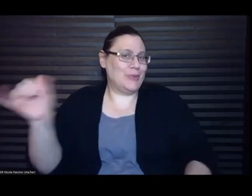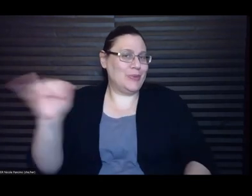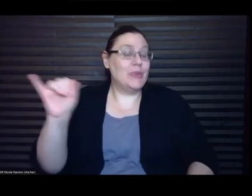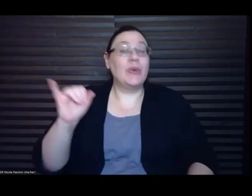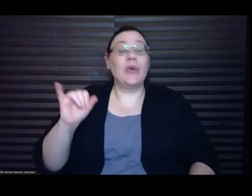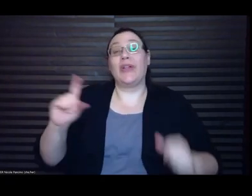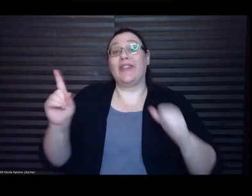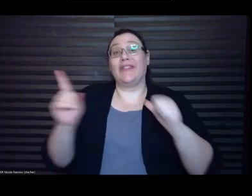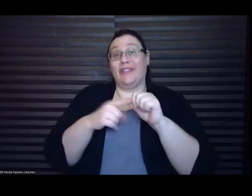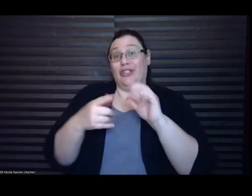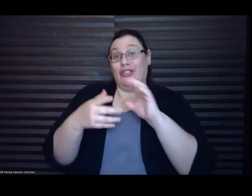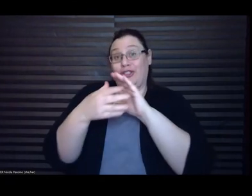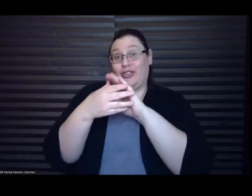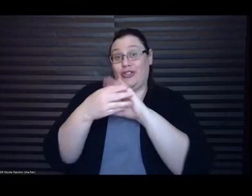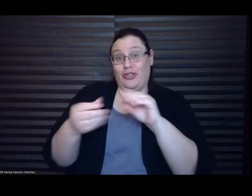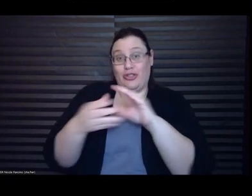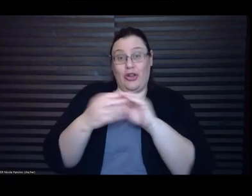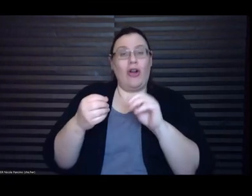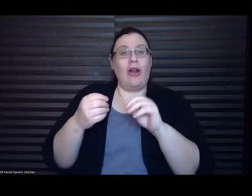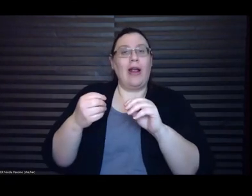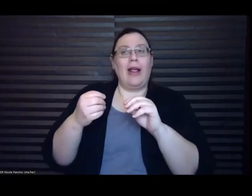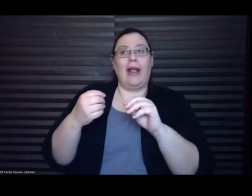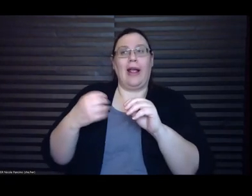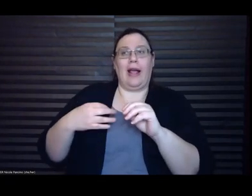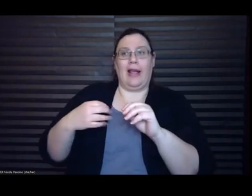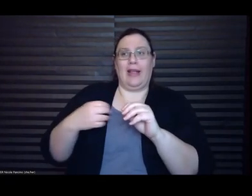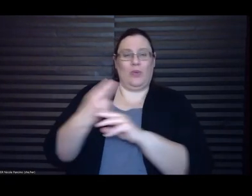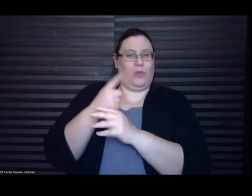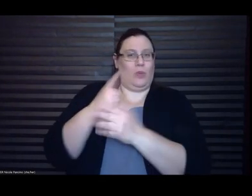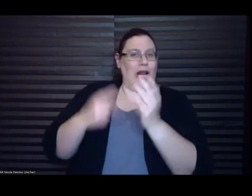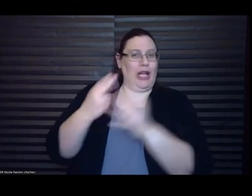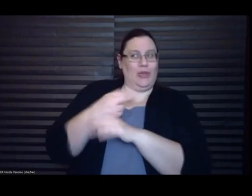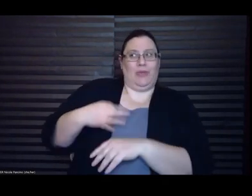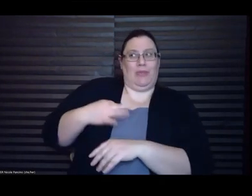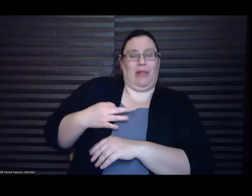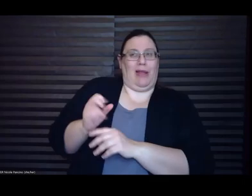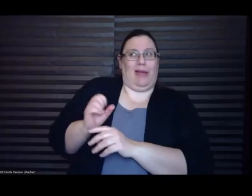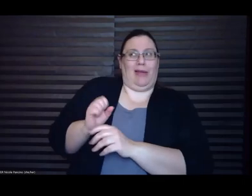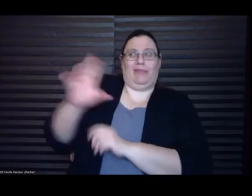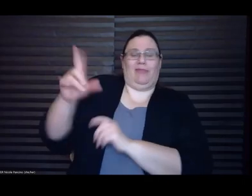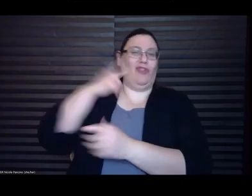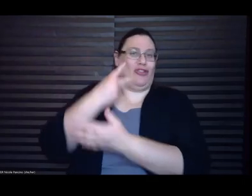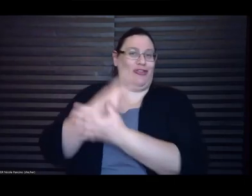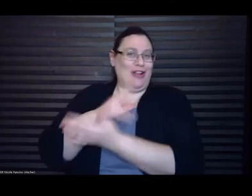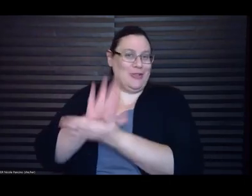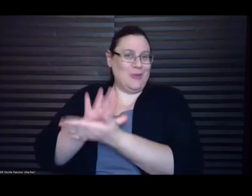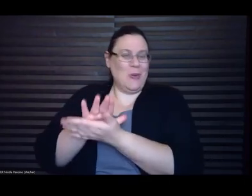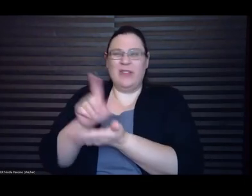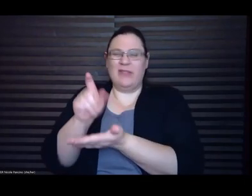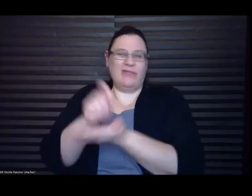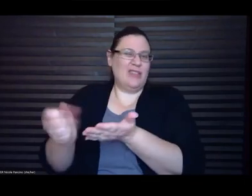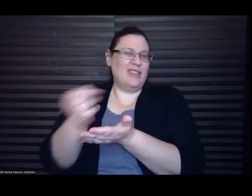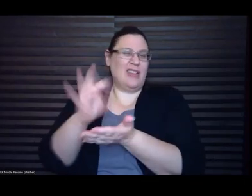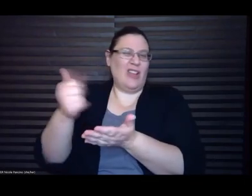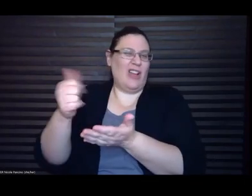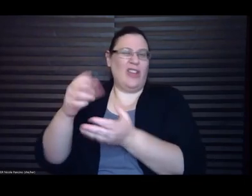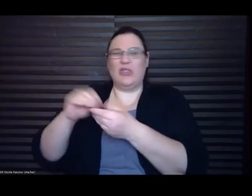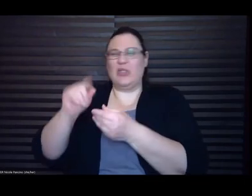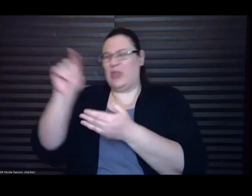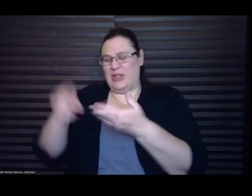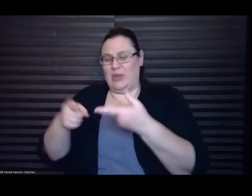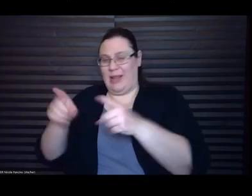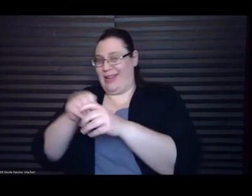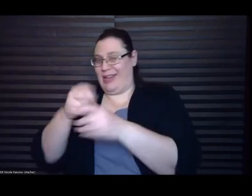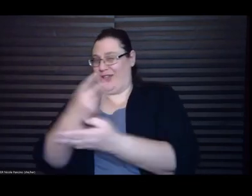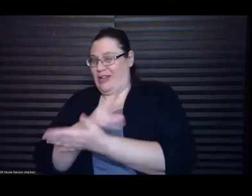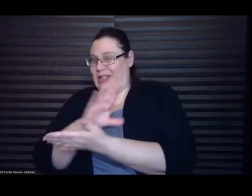and wrote several of the other stories in graduate school, along with a bunch of others that didn't make it